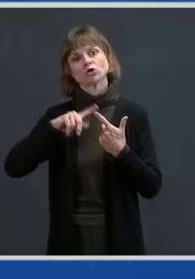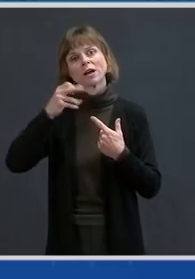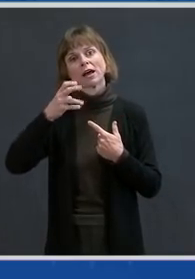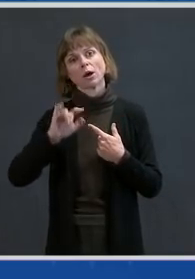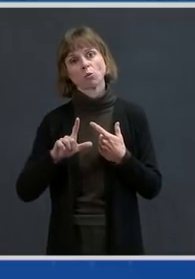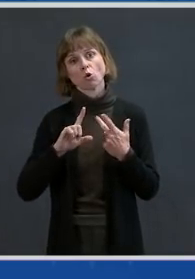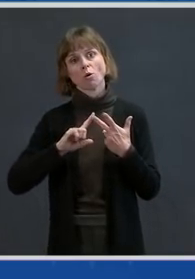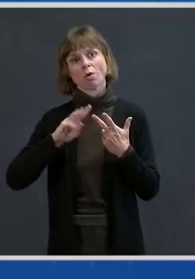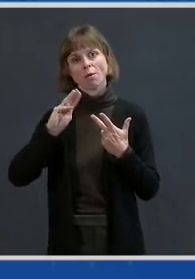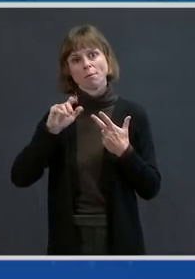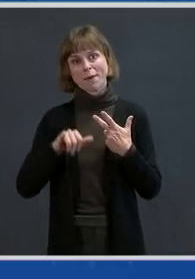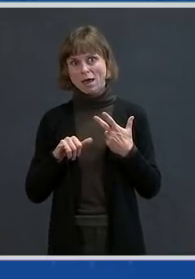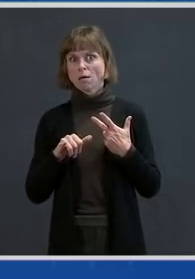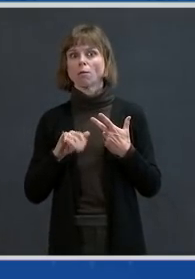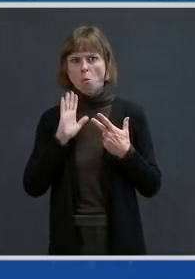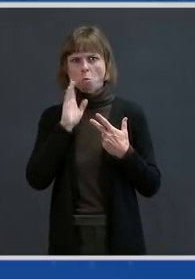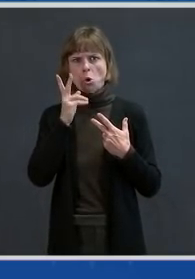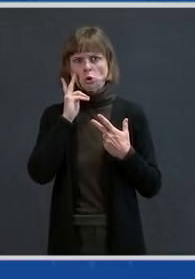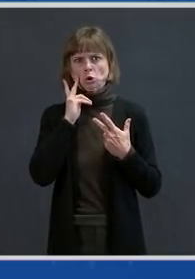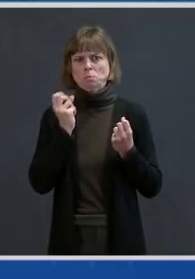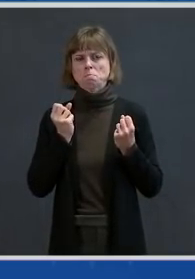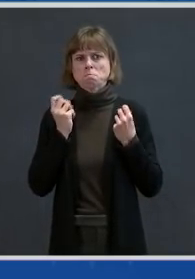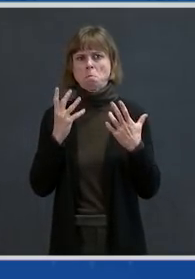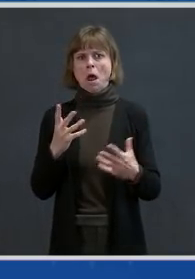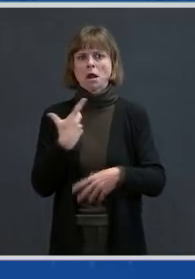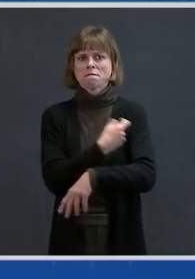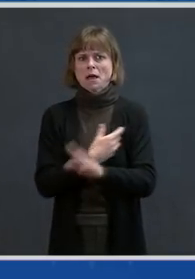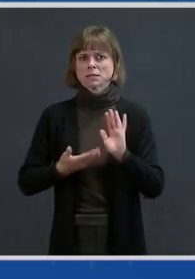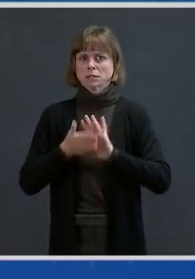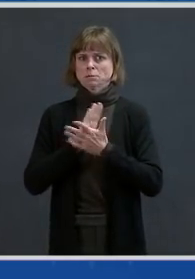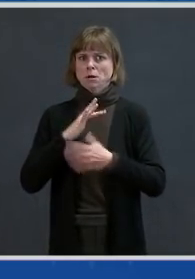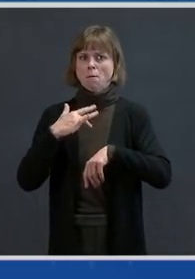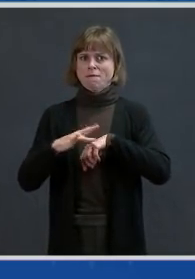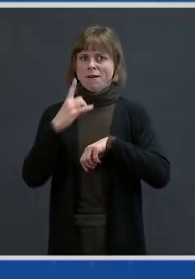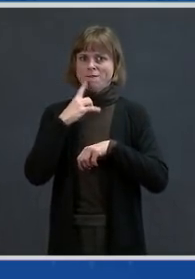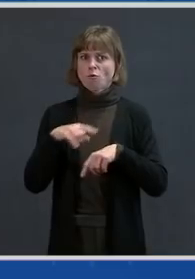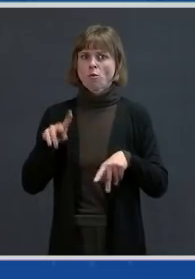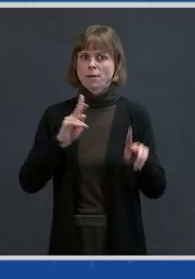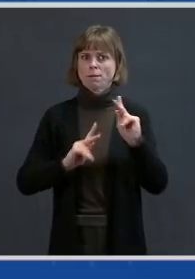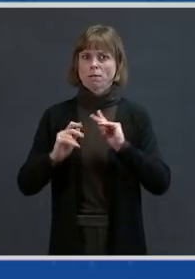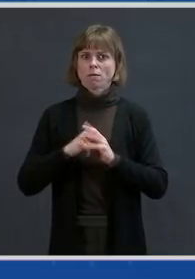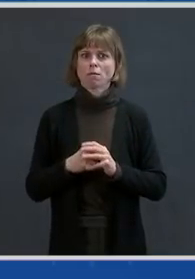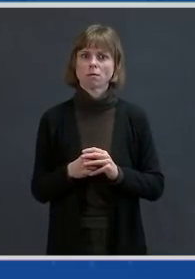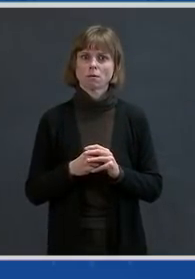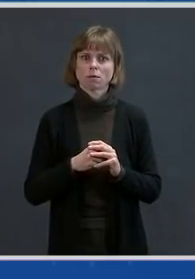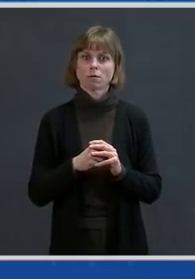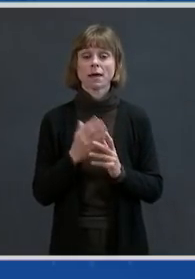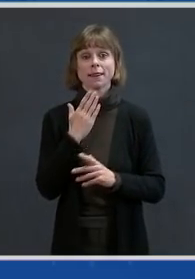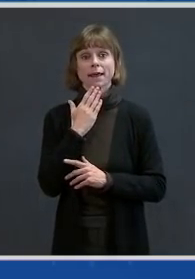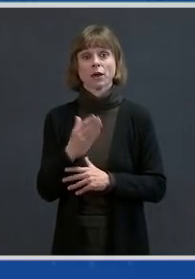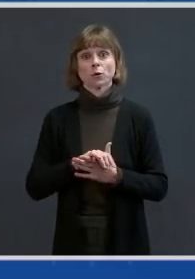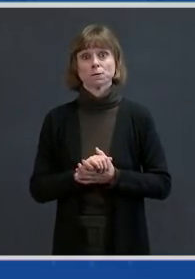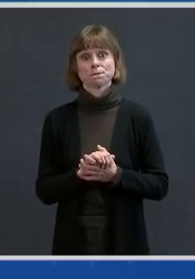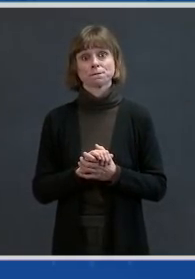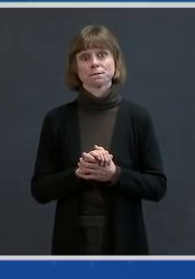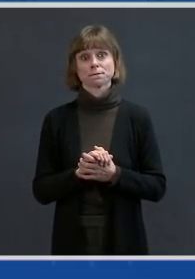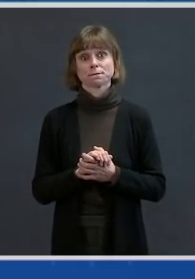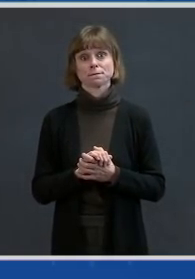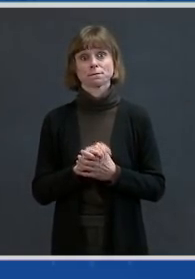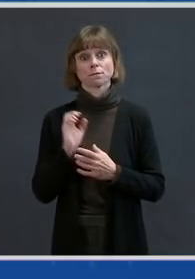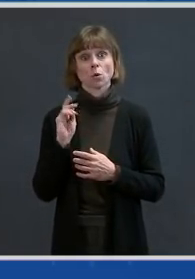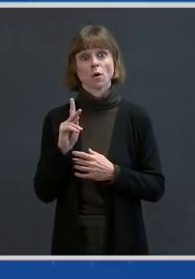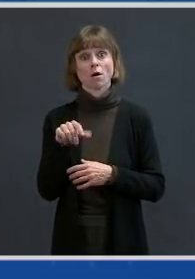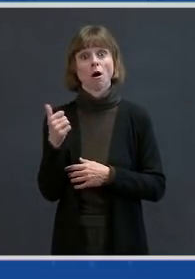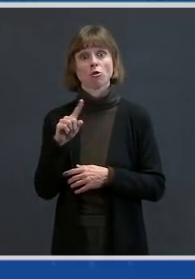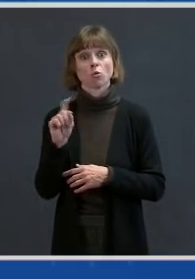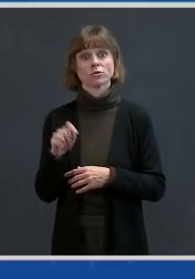seeing a lot of vaccine available for people. Dr. Thank you. Okay. Other